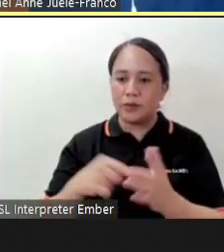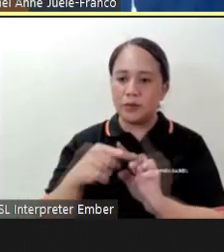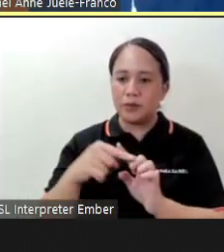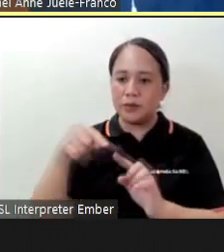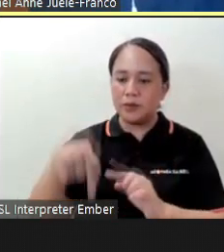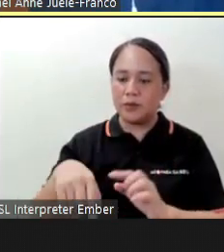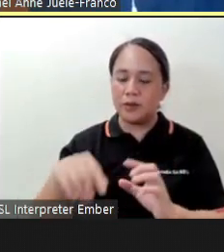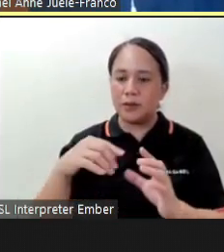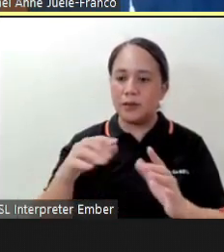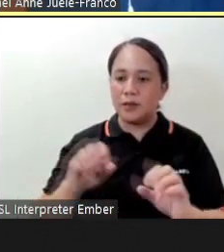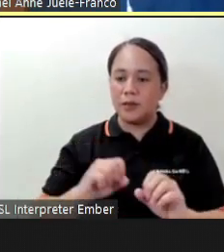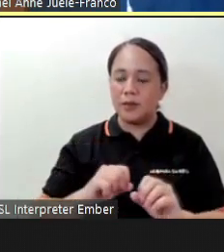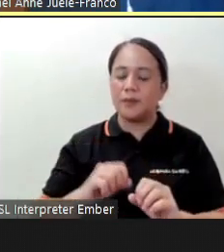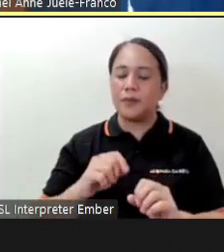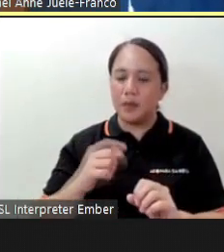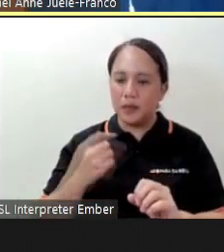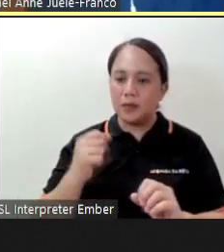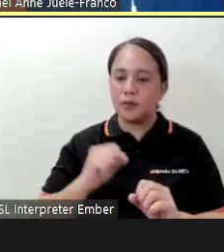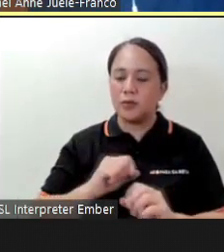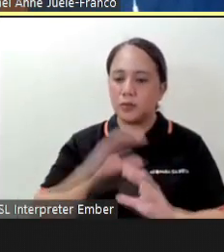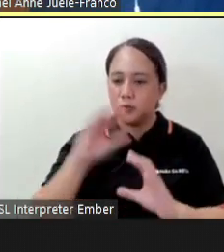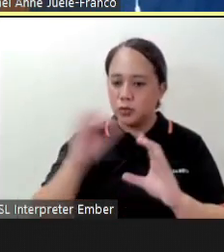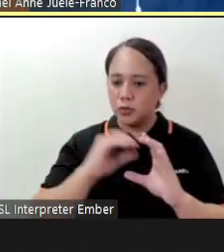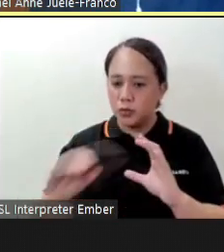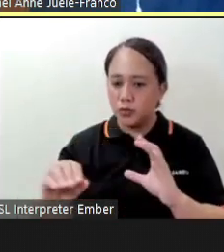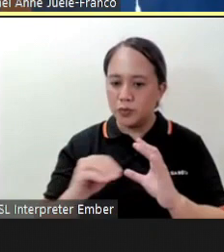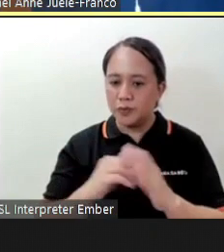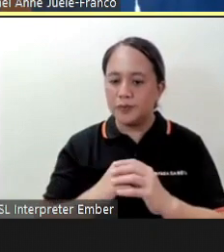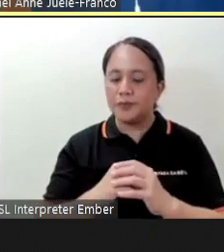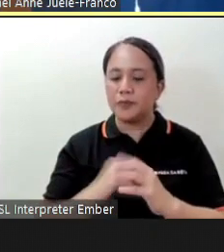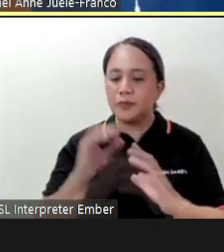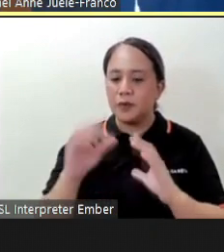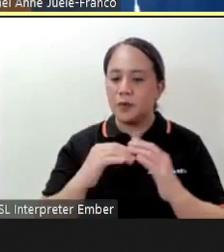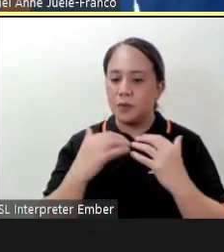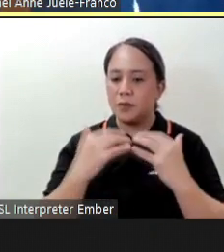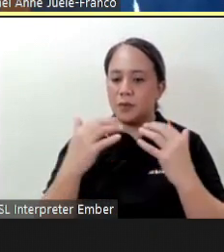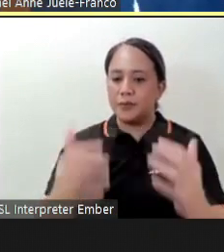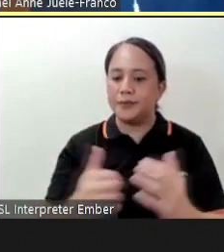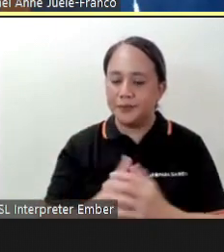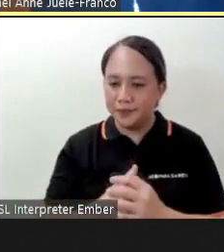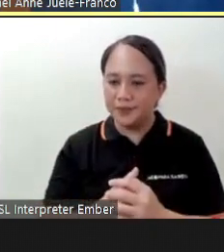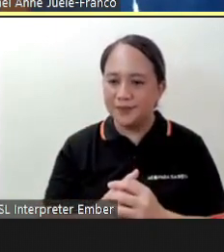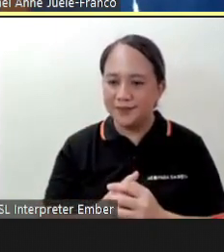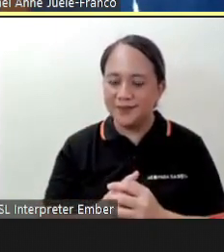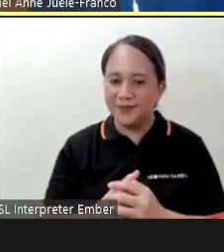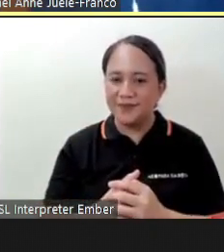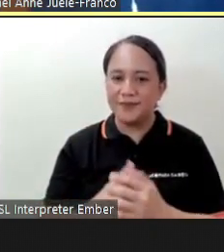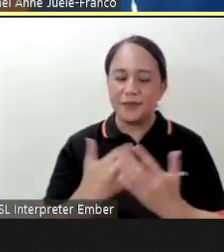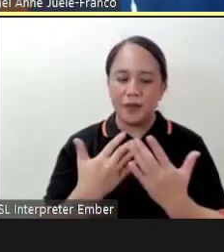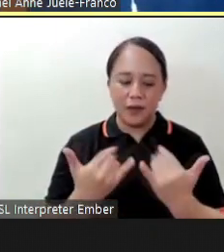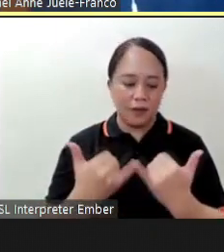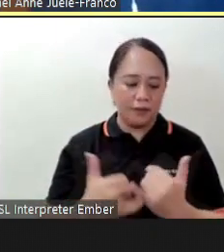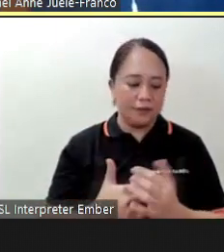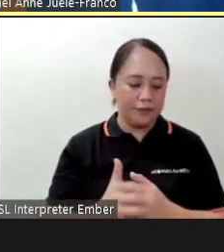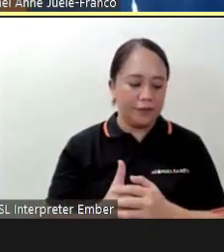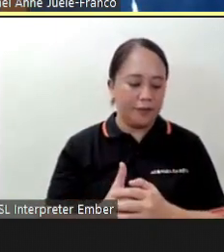on our live on our Zoom conference okay so